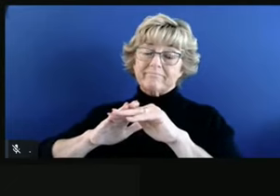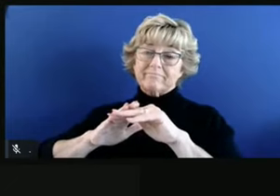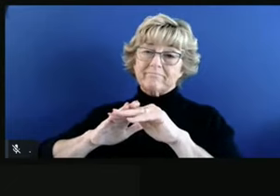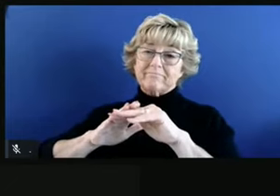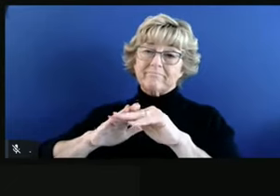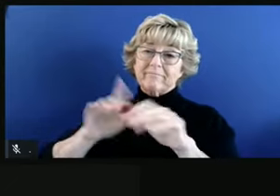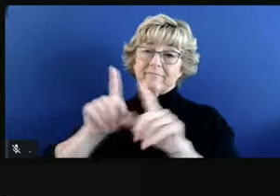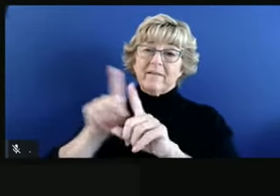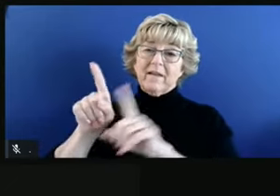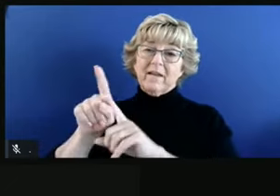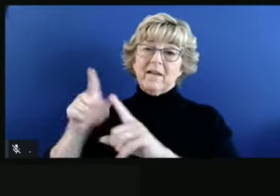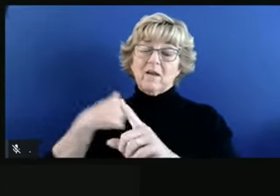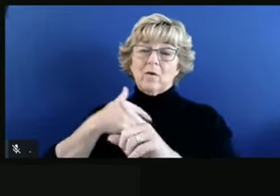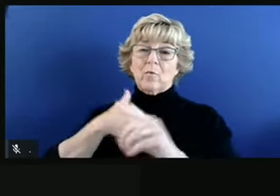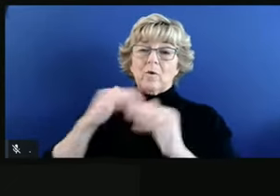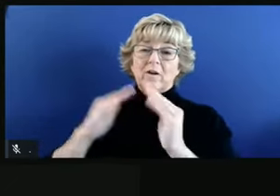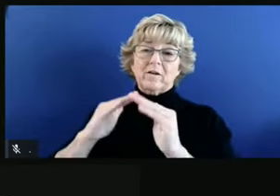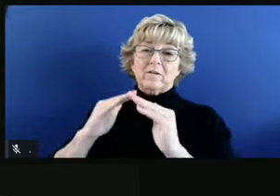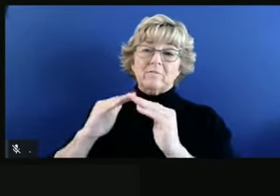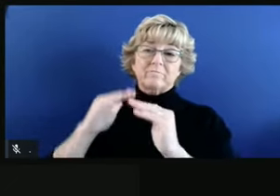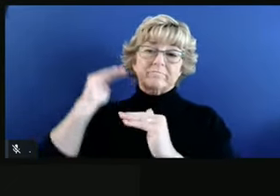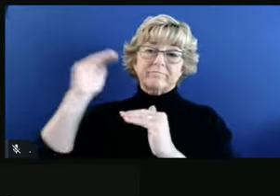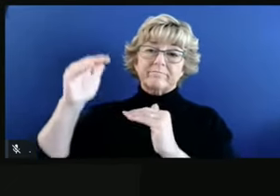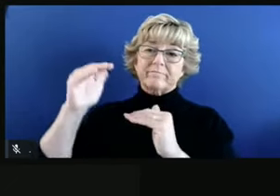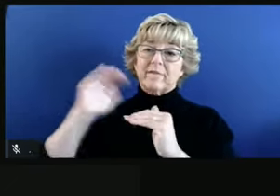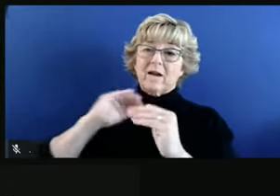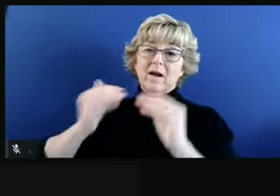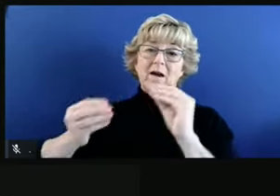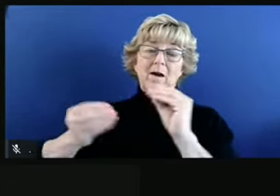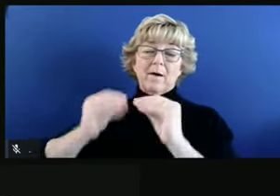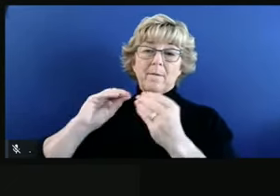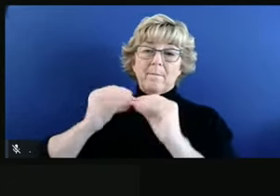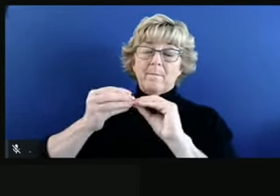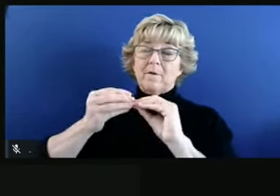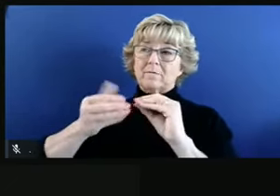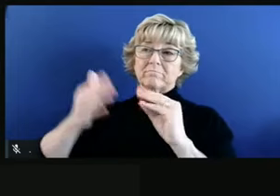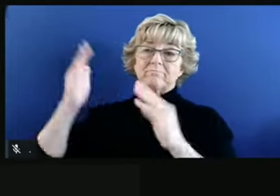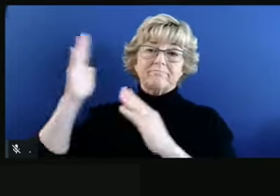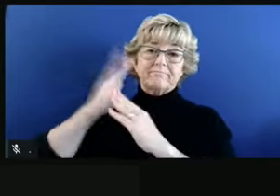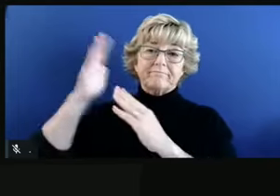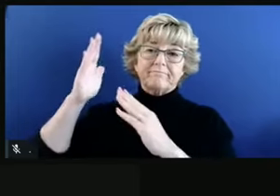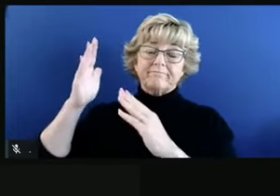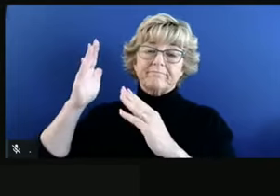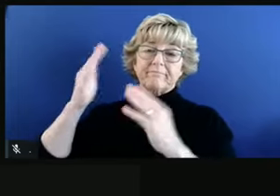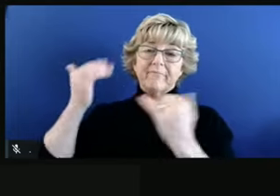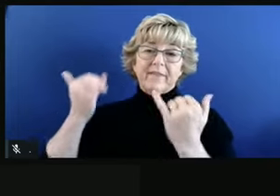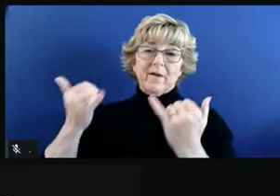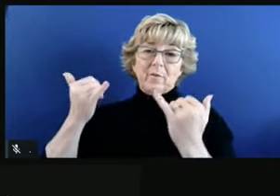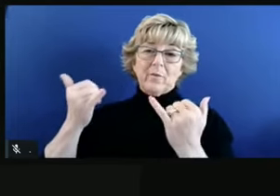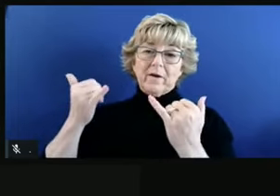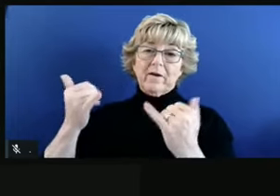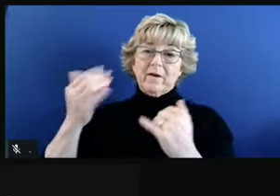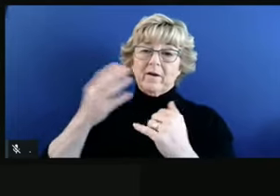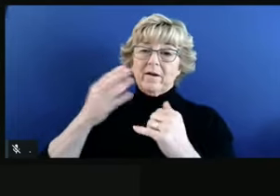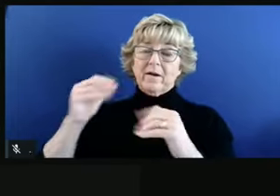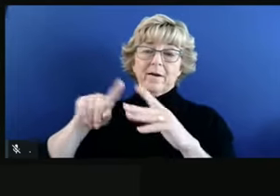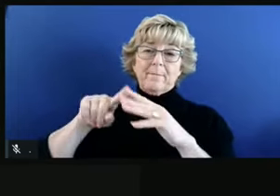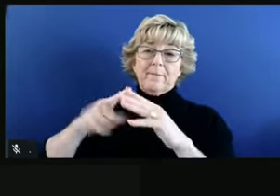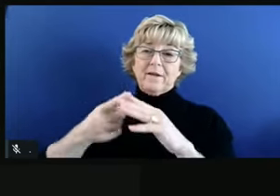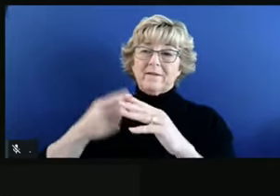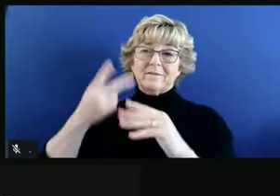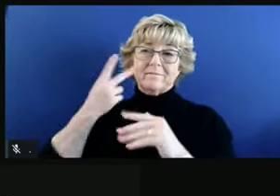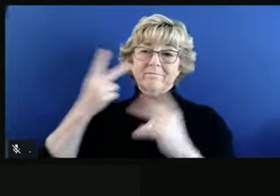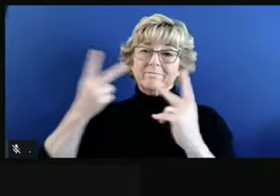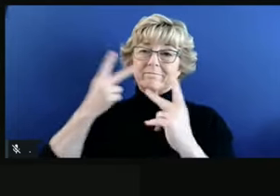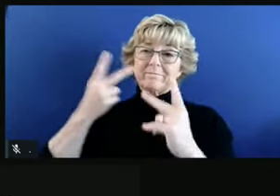just as we are exceeding our highest ever numbers of cases and beginning to see